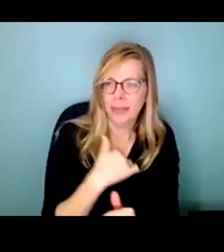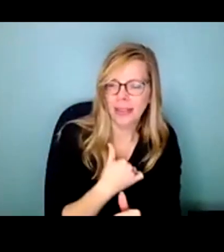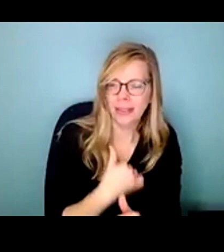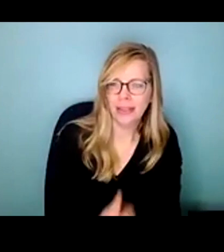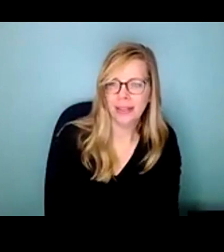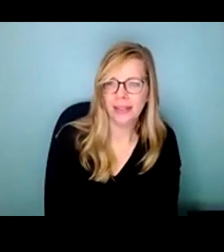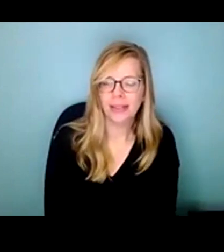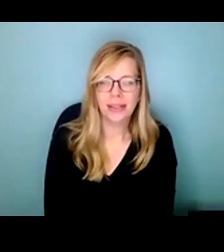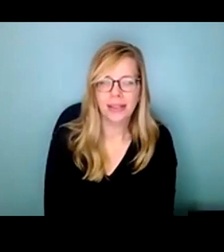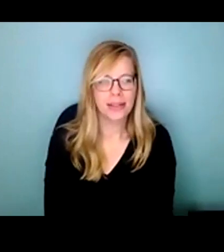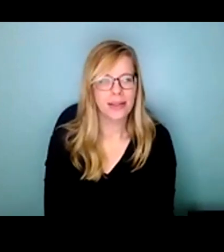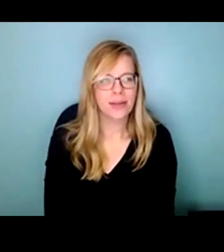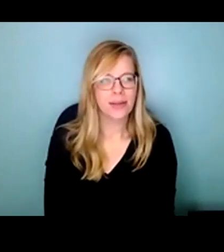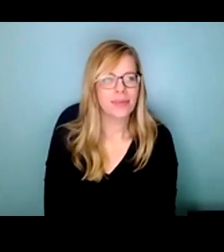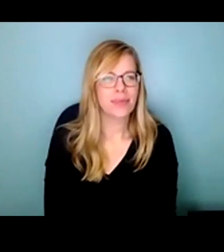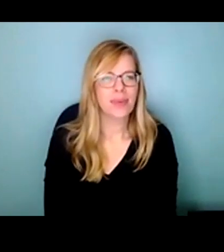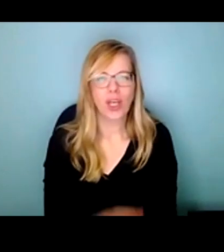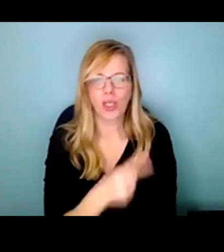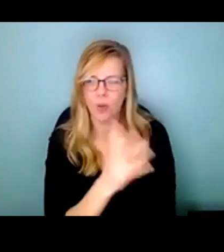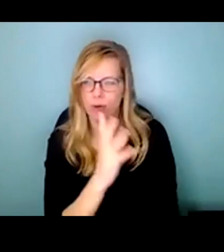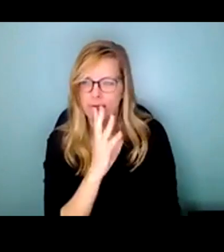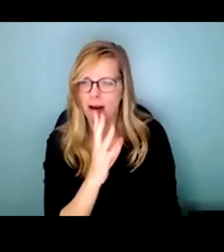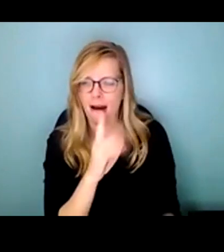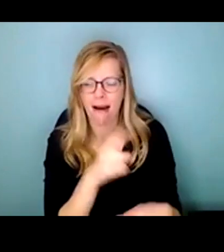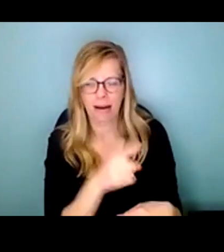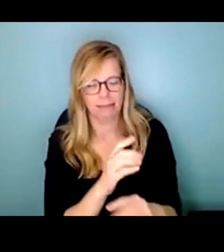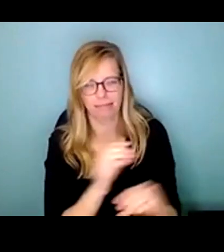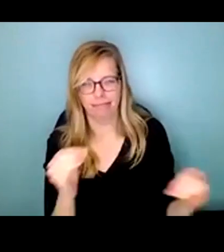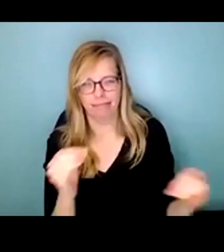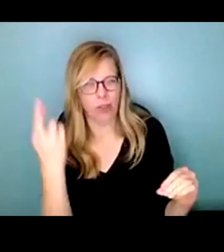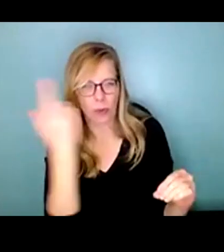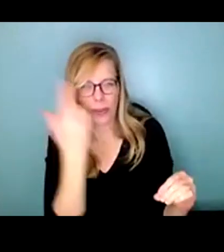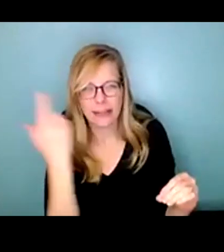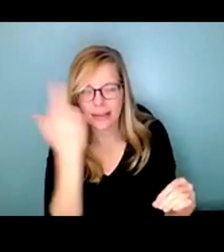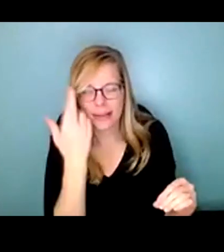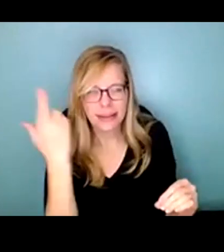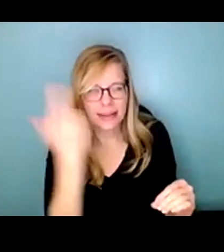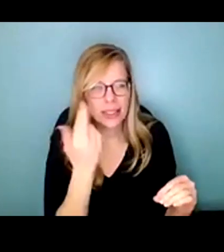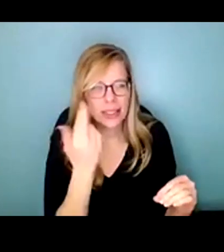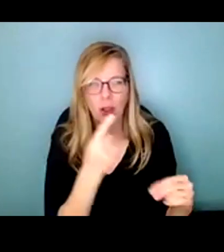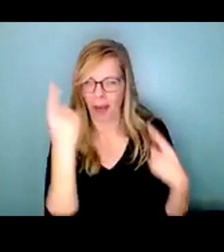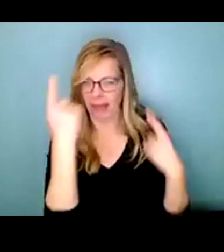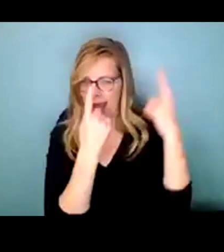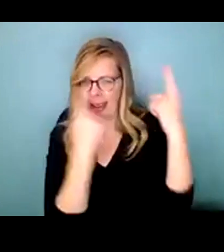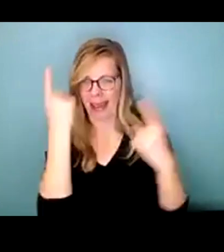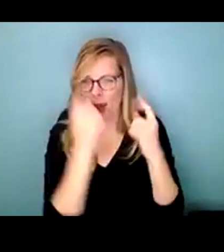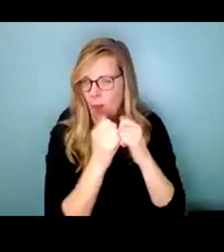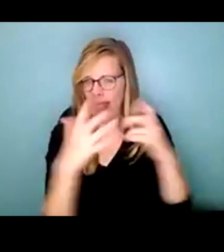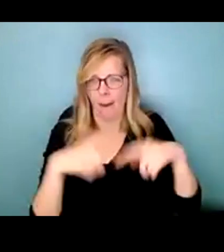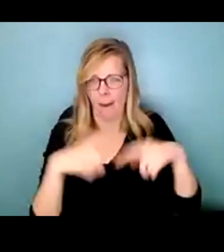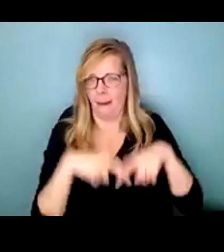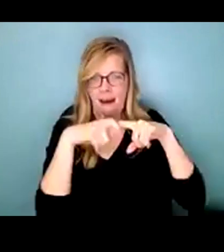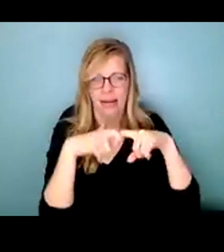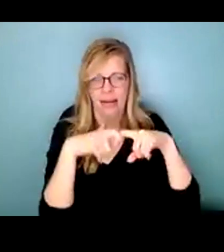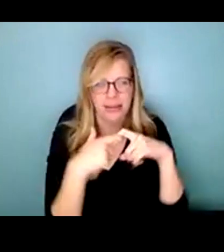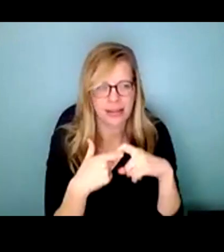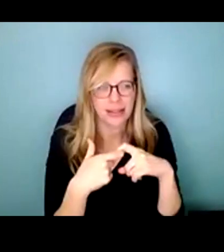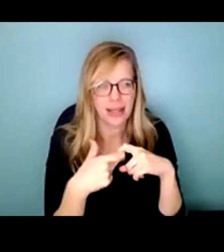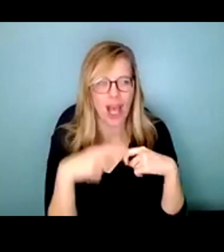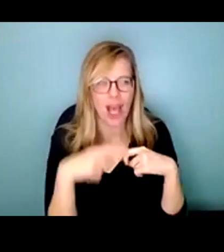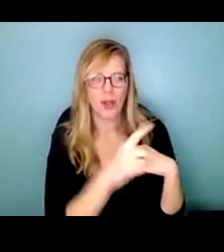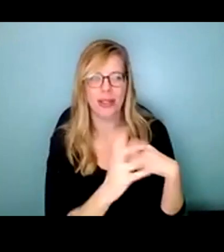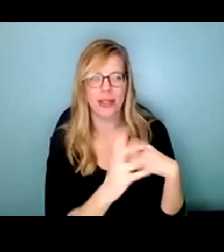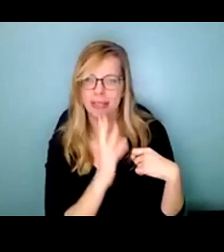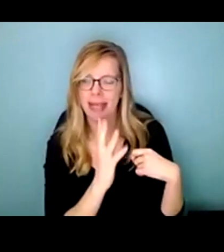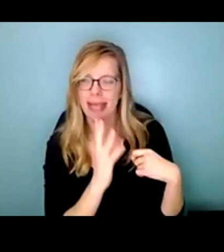me You talk without a reason And you think without a pause And